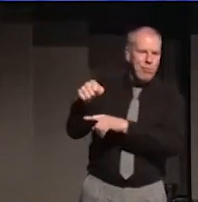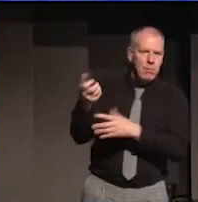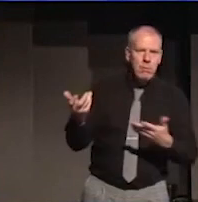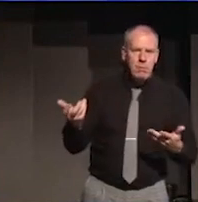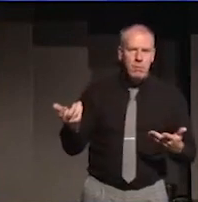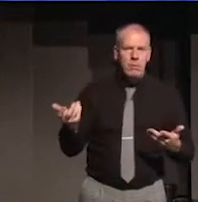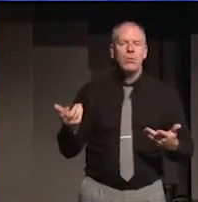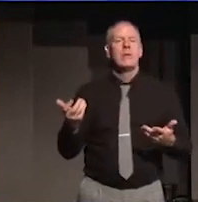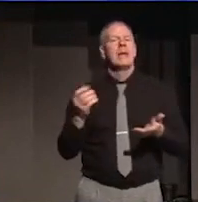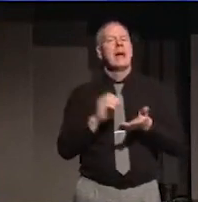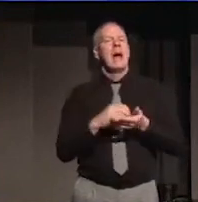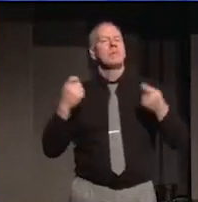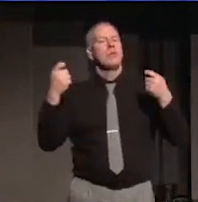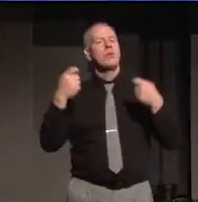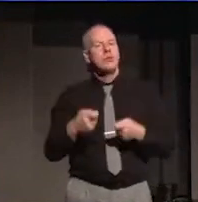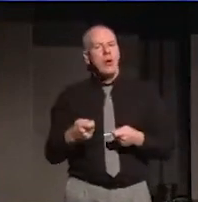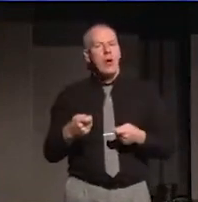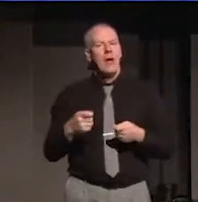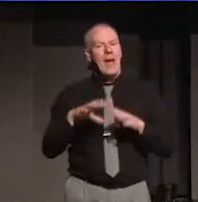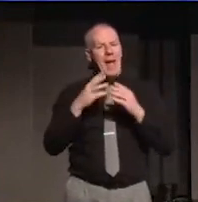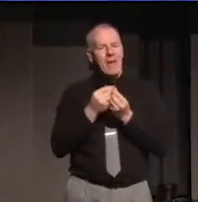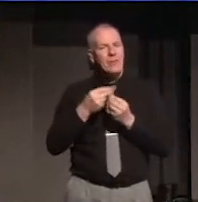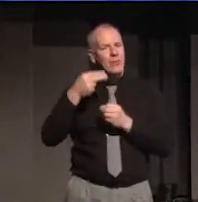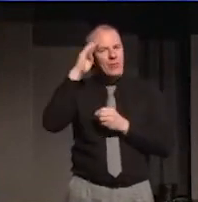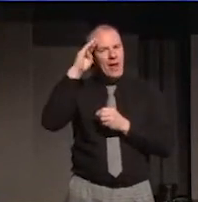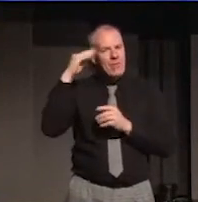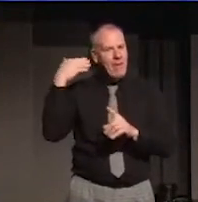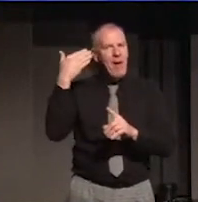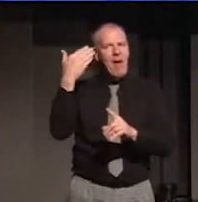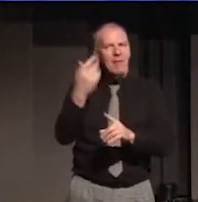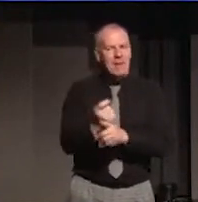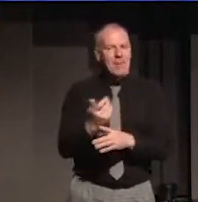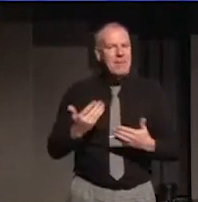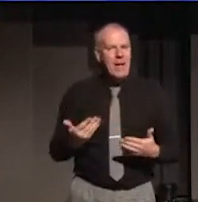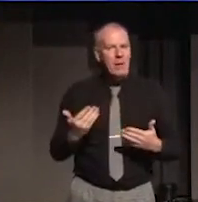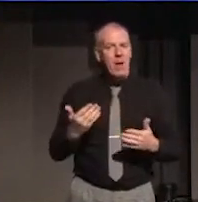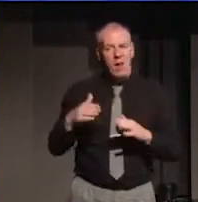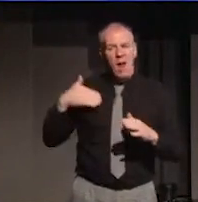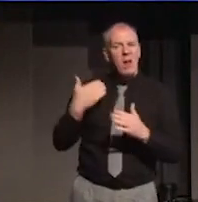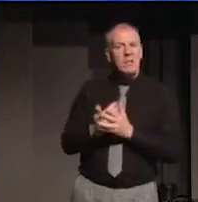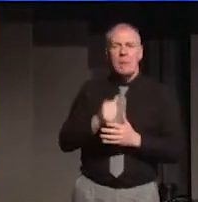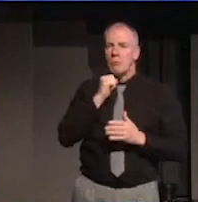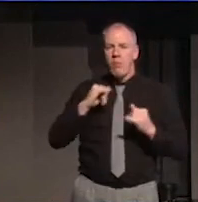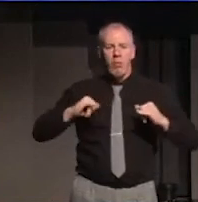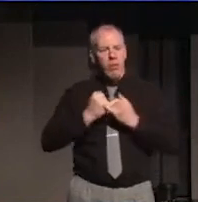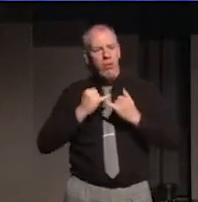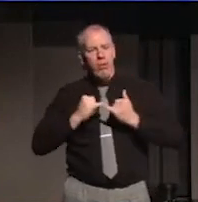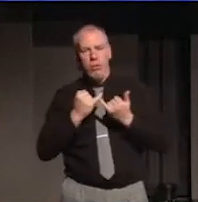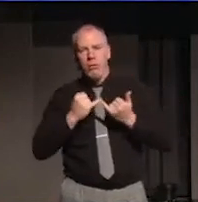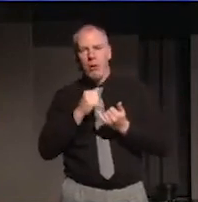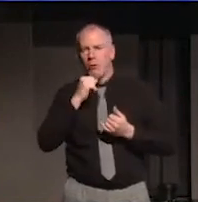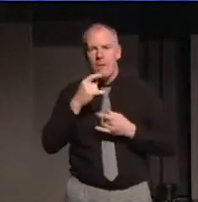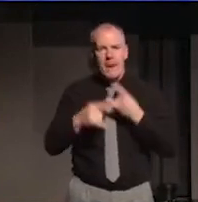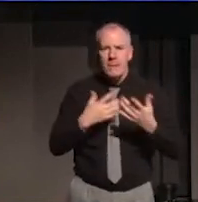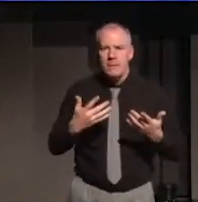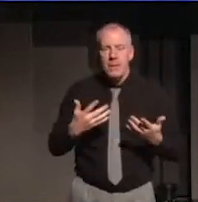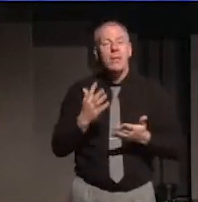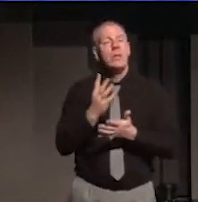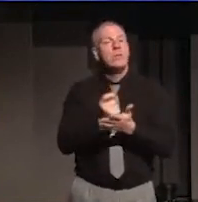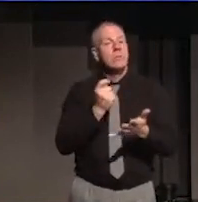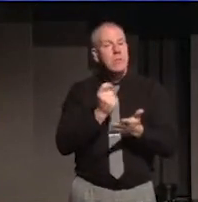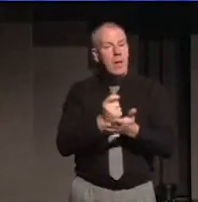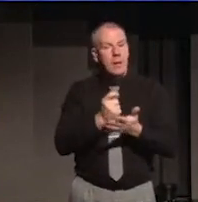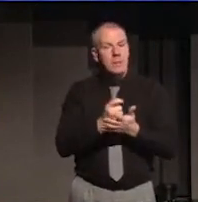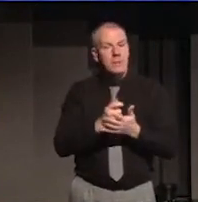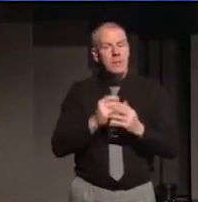We've had to share things in Northern Ireland for a while now. For a long time we didn't and it got us nowhere. Sometimes